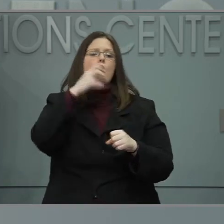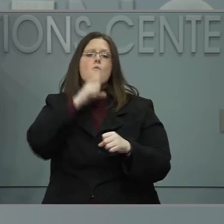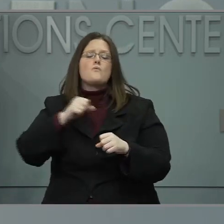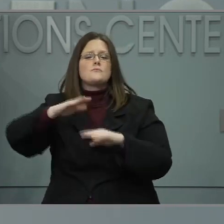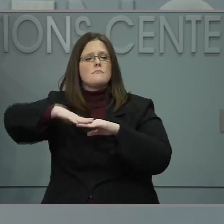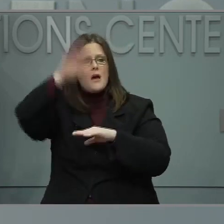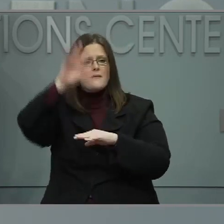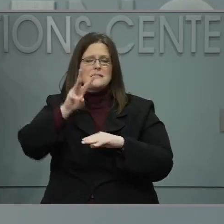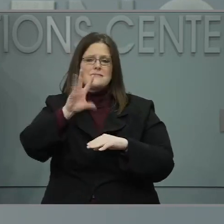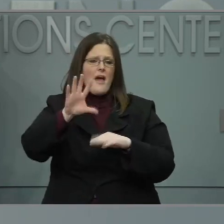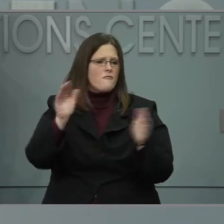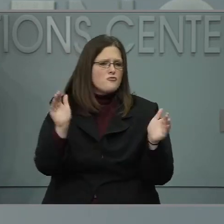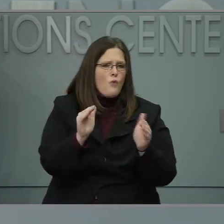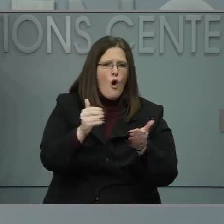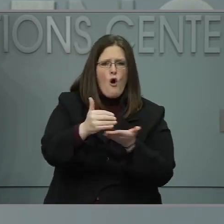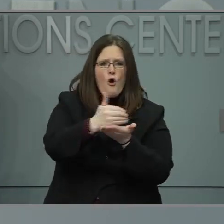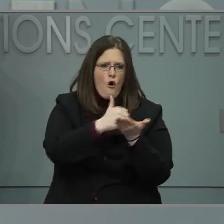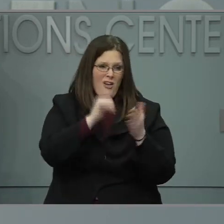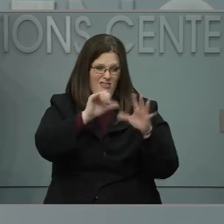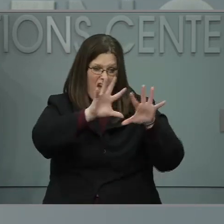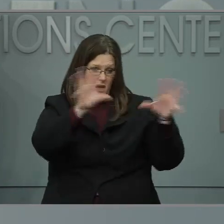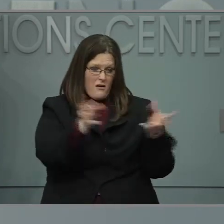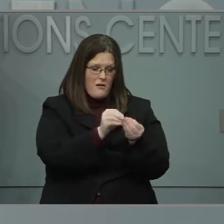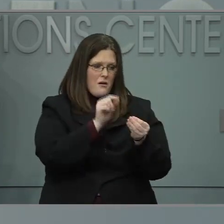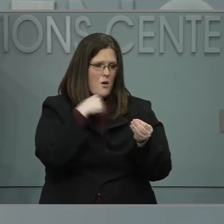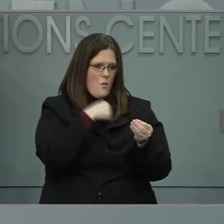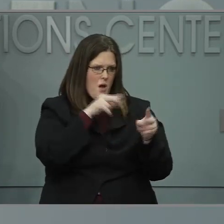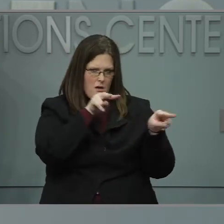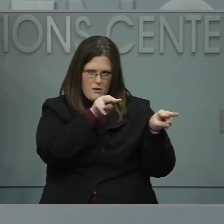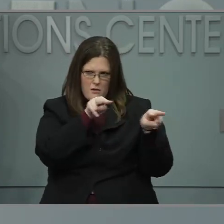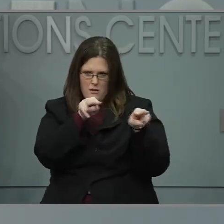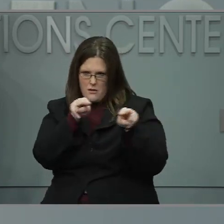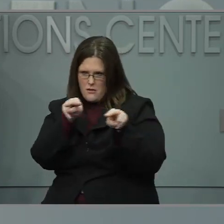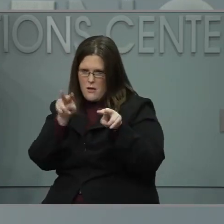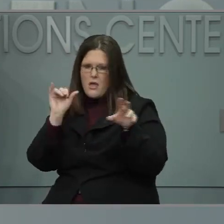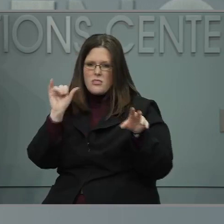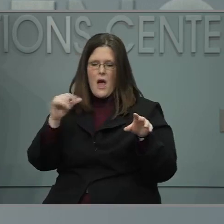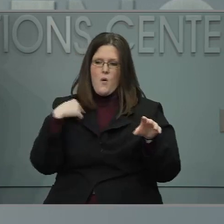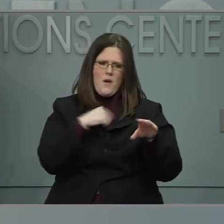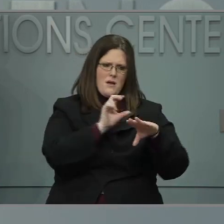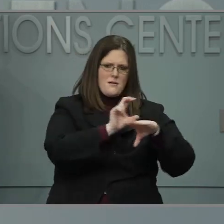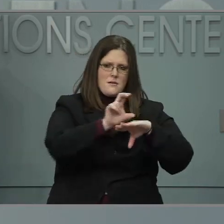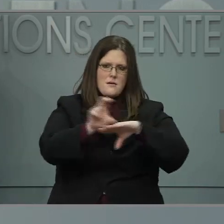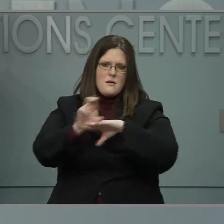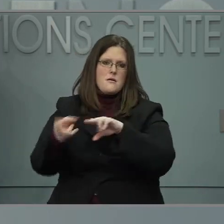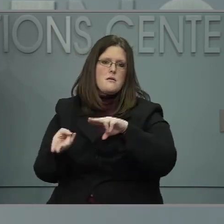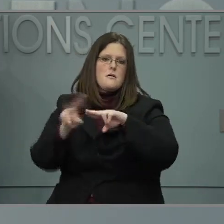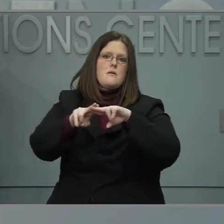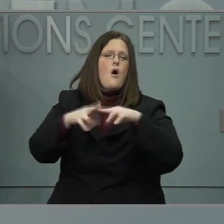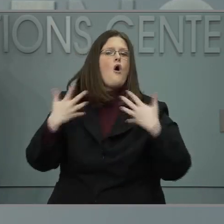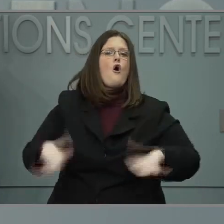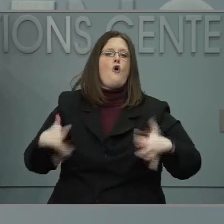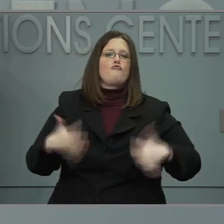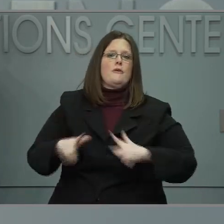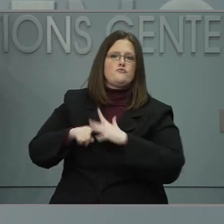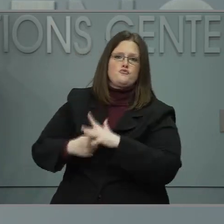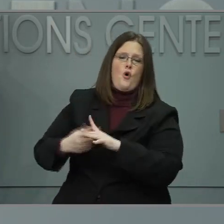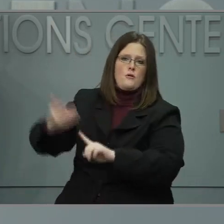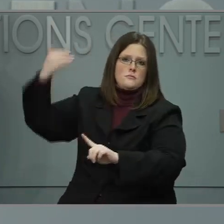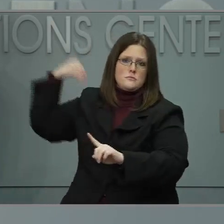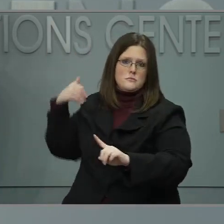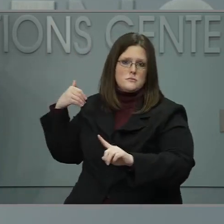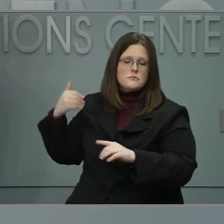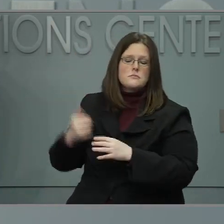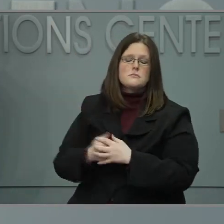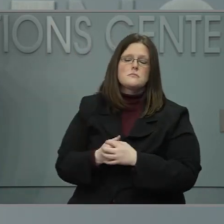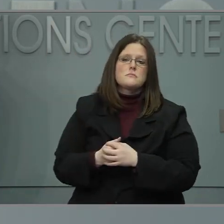and low income and over the age of 65 and from our historically marginalized communities. So that has already been happening. In addition, we make